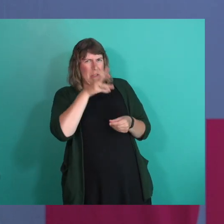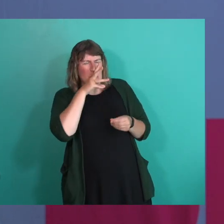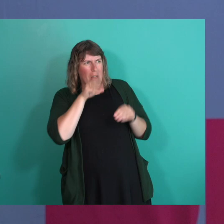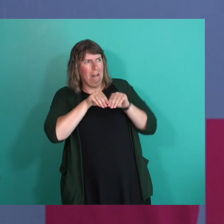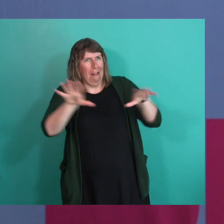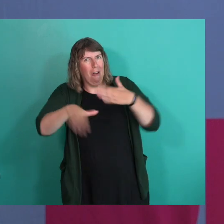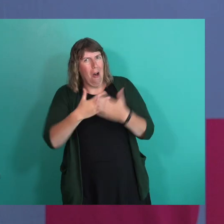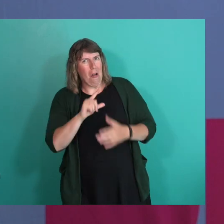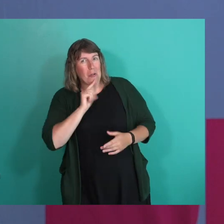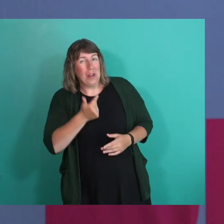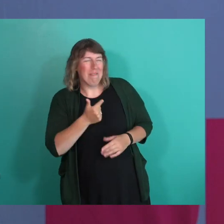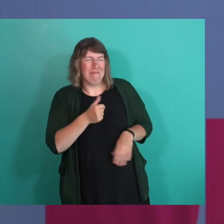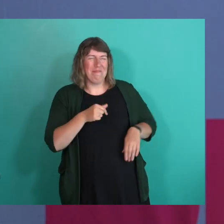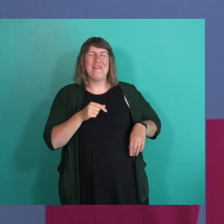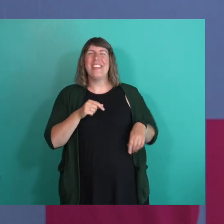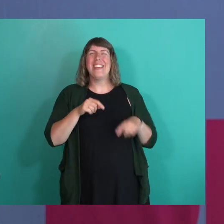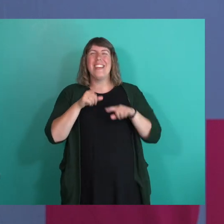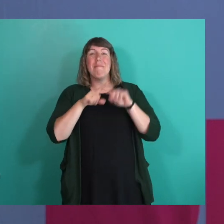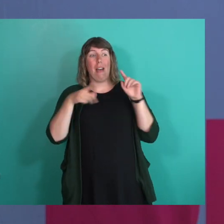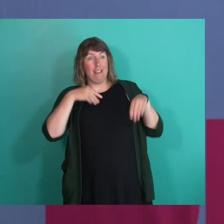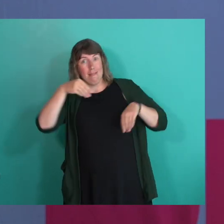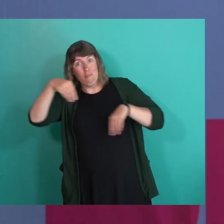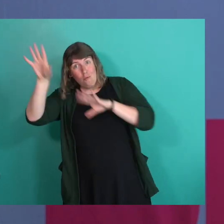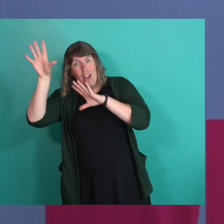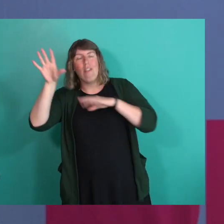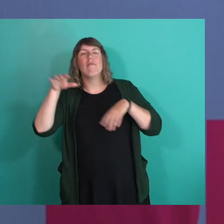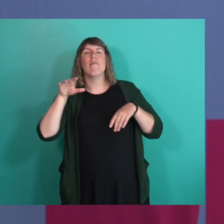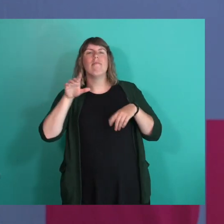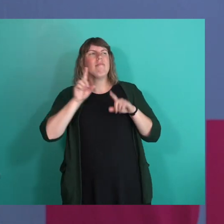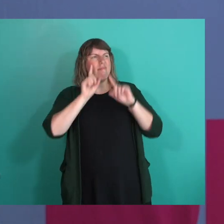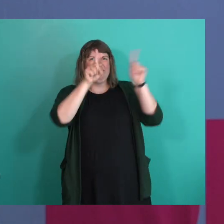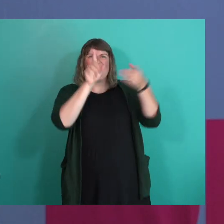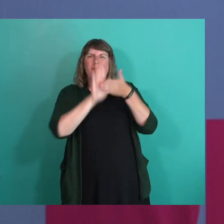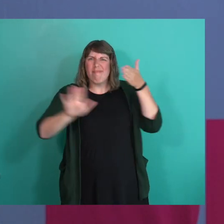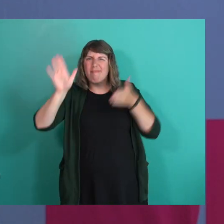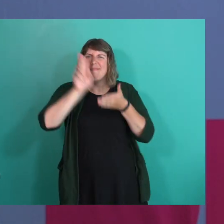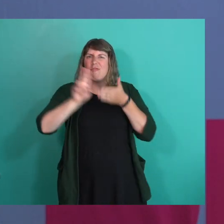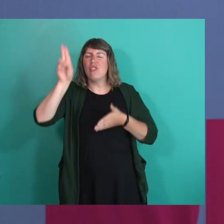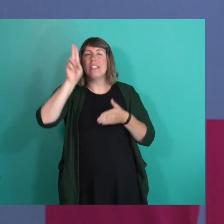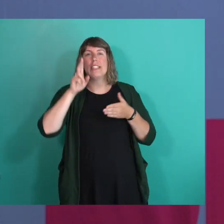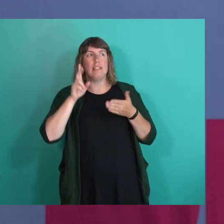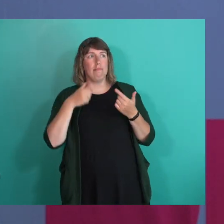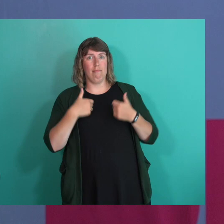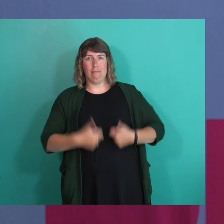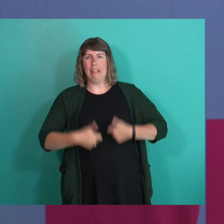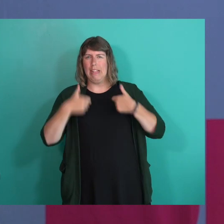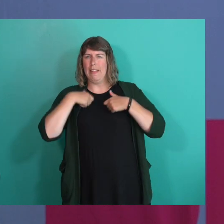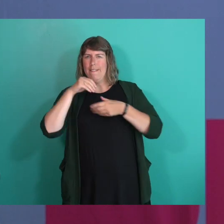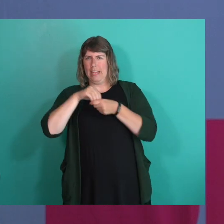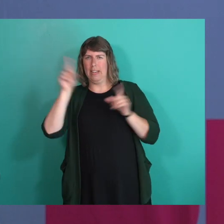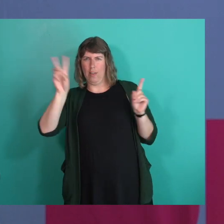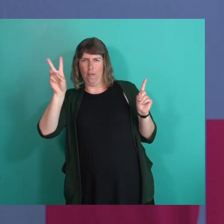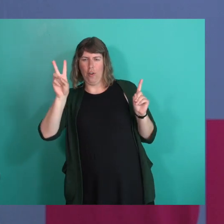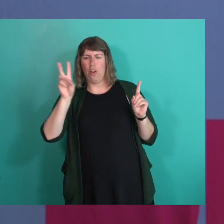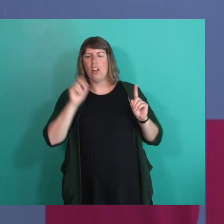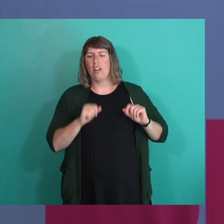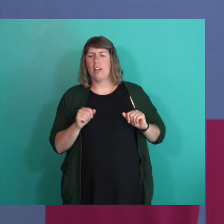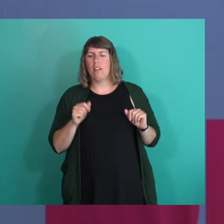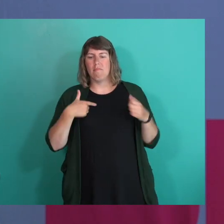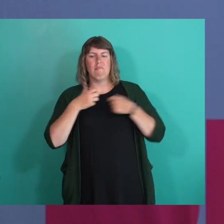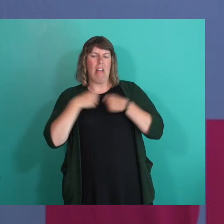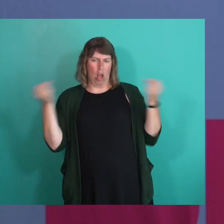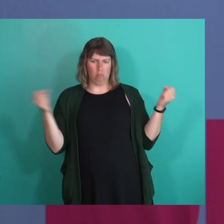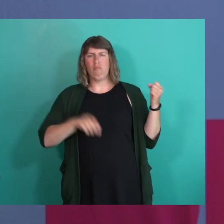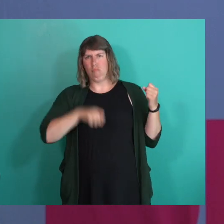it took until I was kind of moving out and going to school and living in the city for me to sort of be, you know, out and proud.